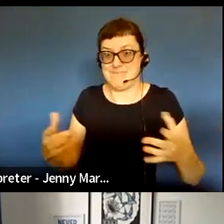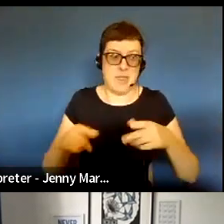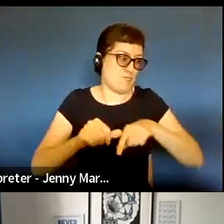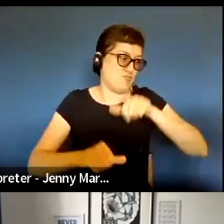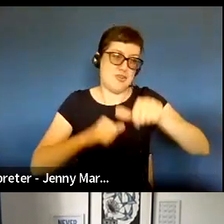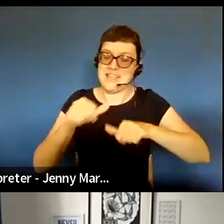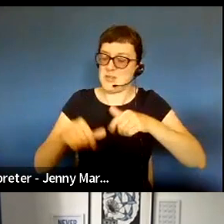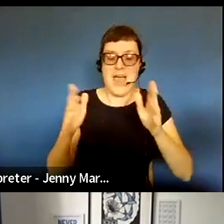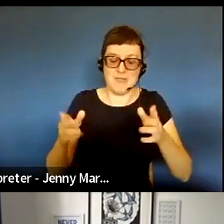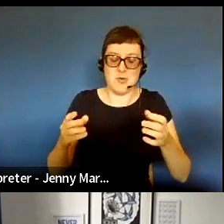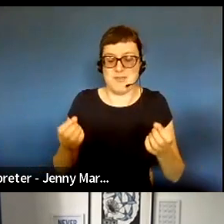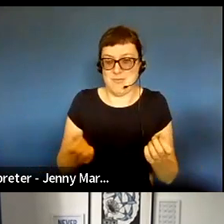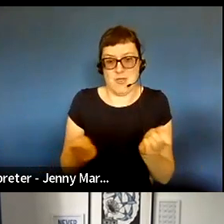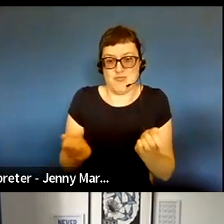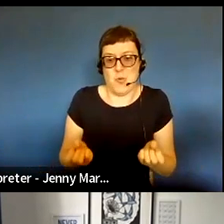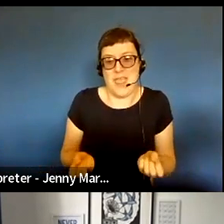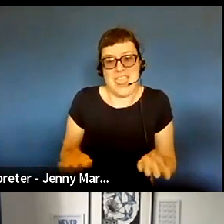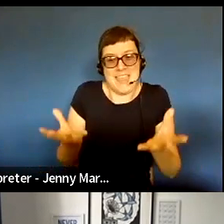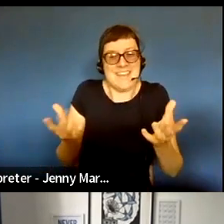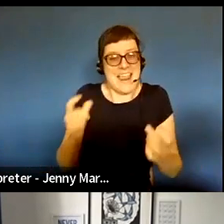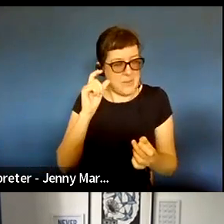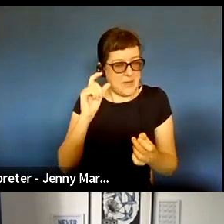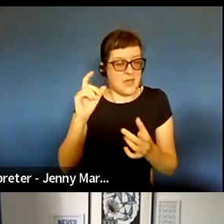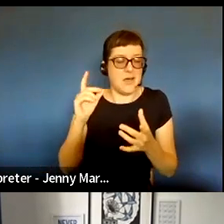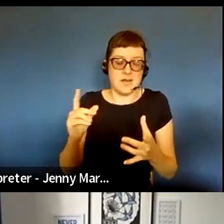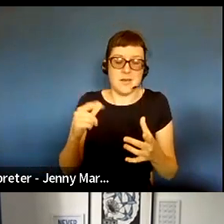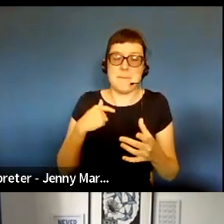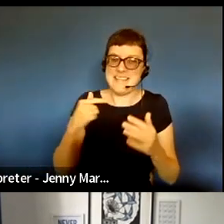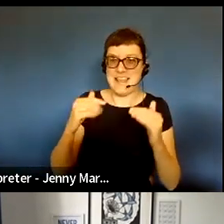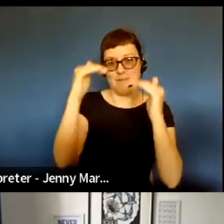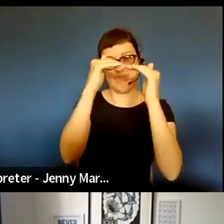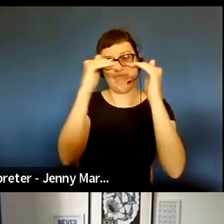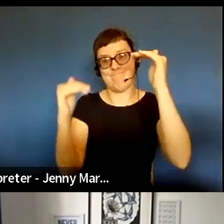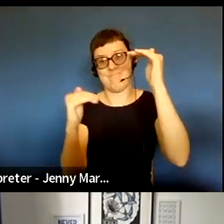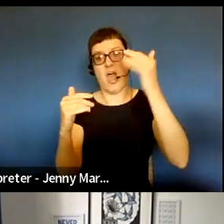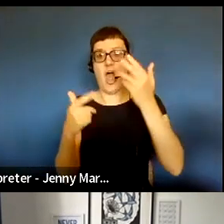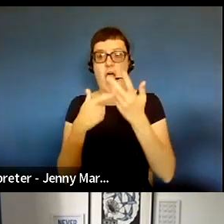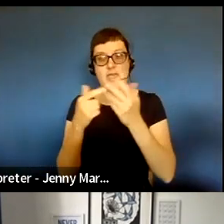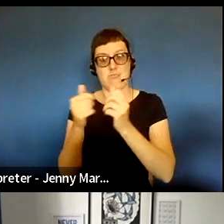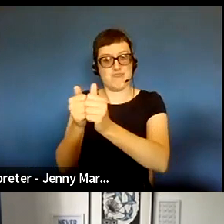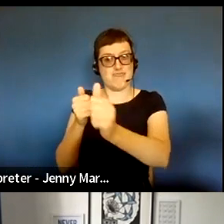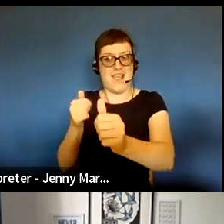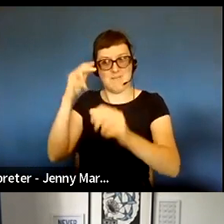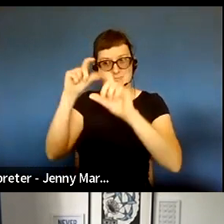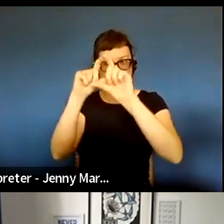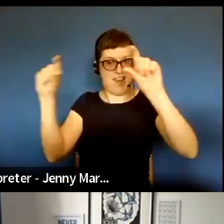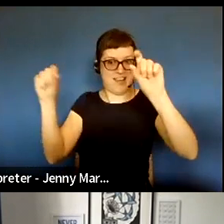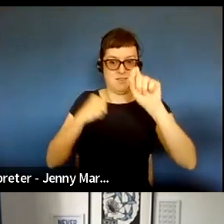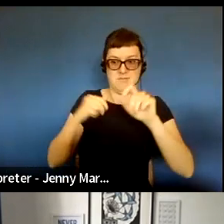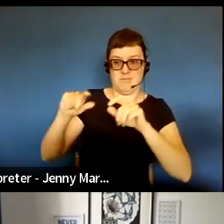do have to let go slightly. We created a sort of sub brand for the organization so those,